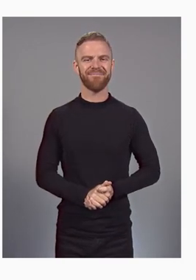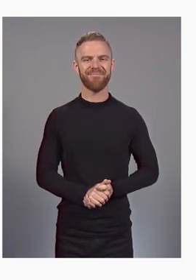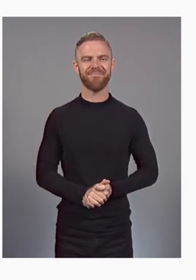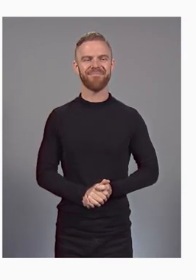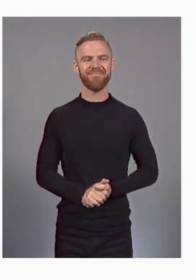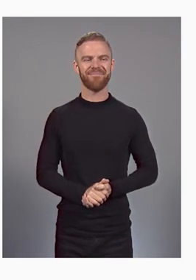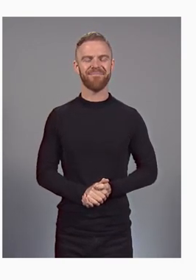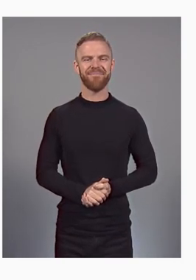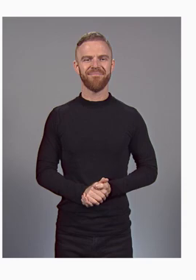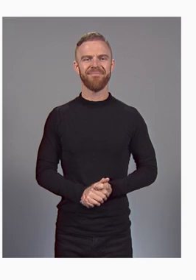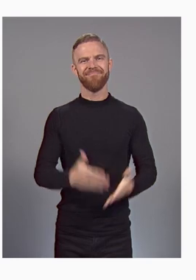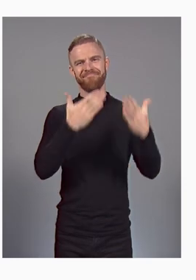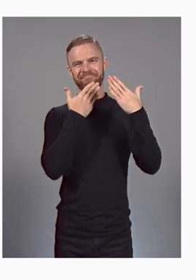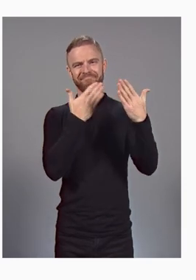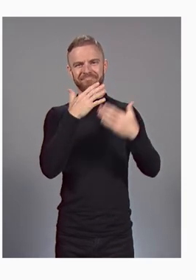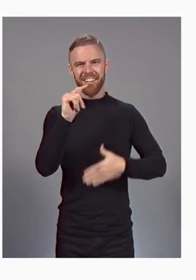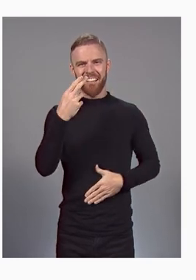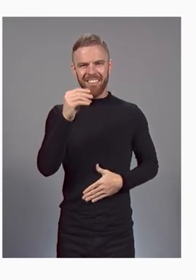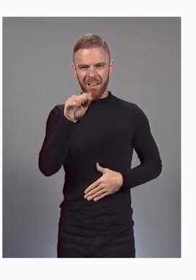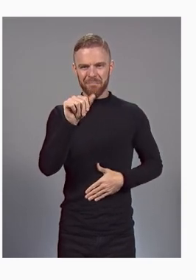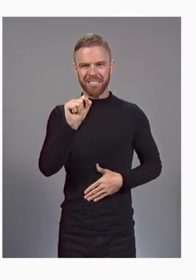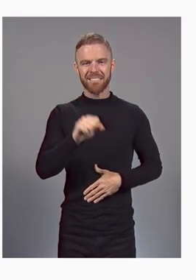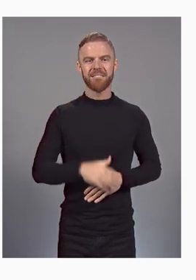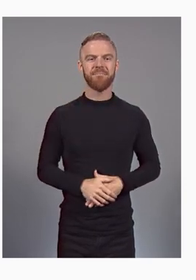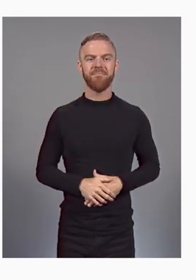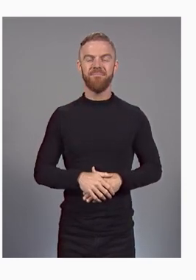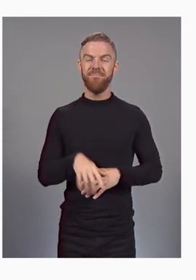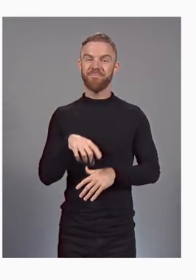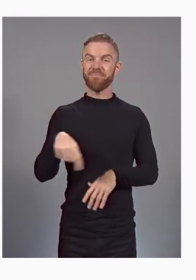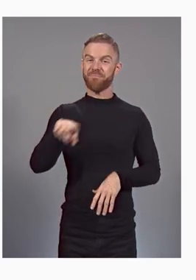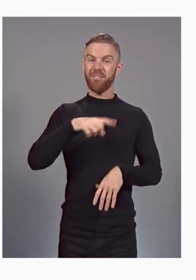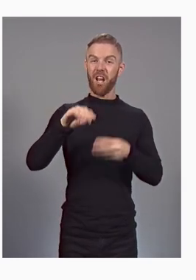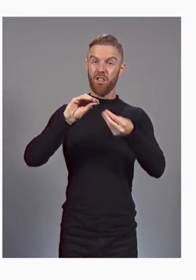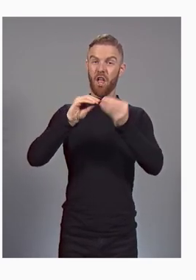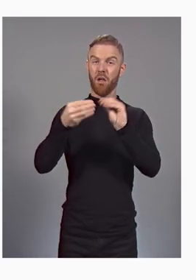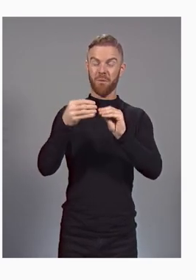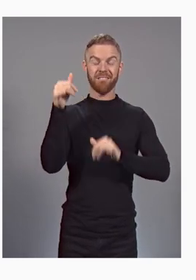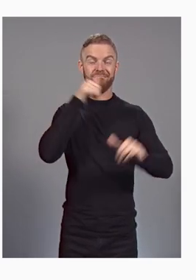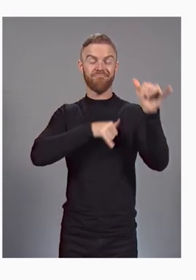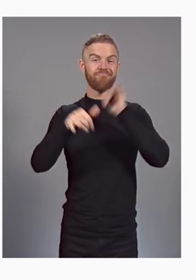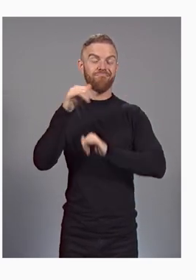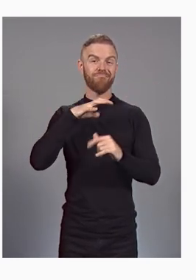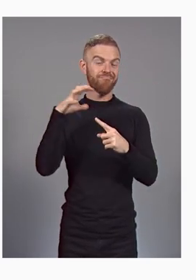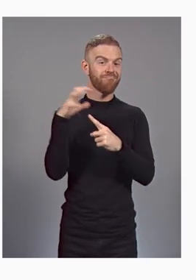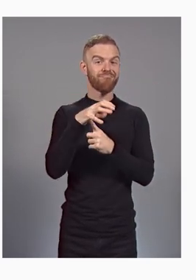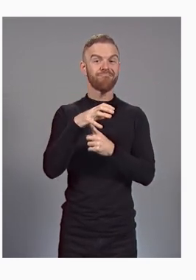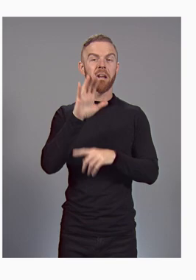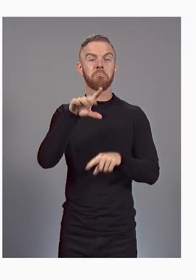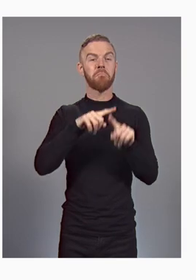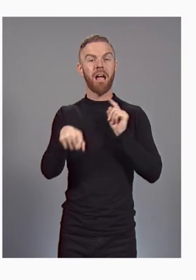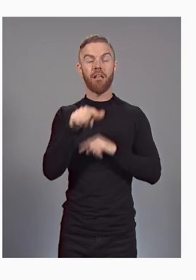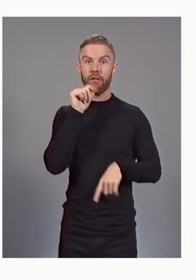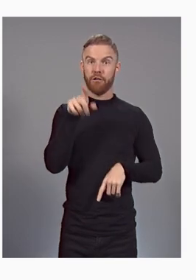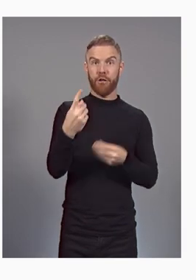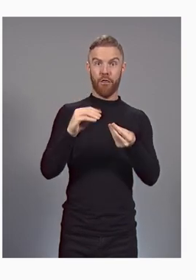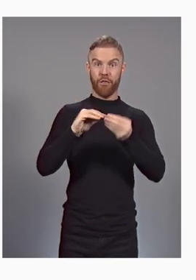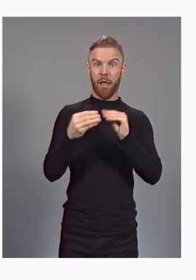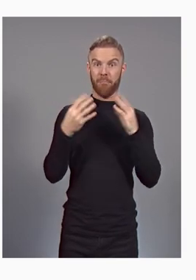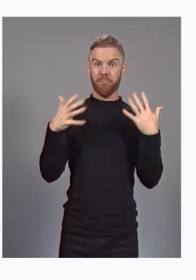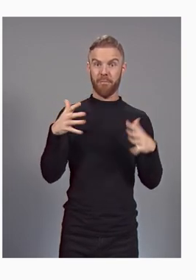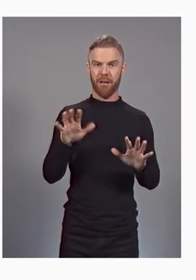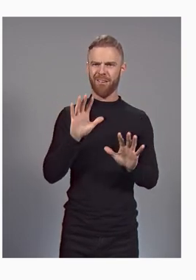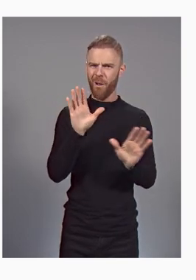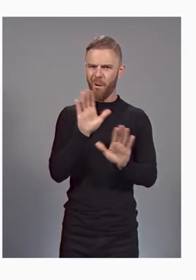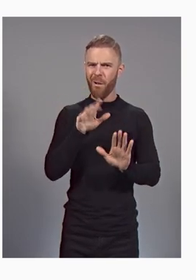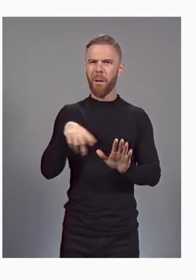Thank you, Thomas. Those are phenomenal numbers. But these aren't just numbers to us. They're